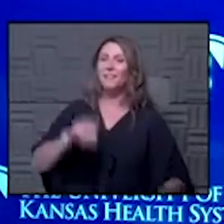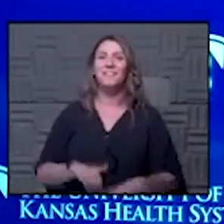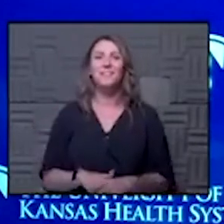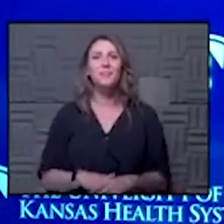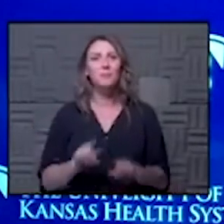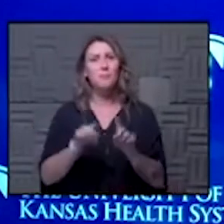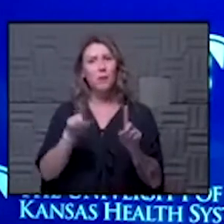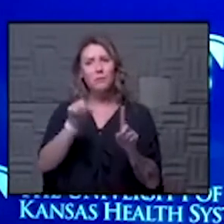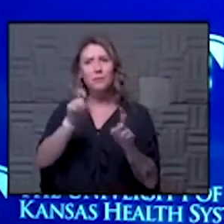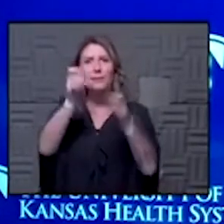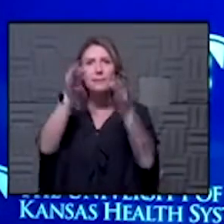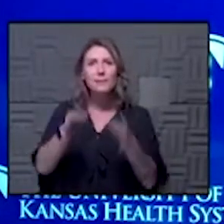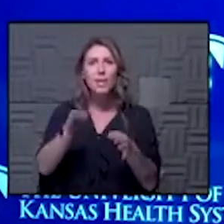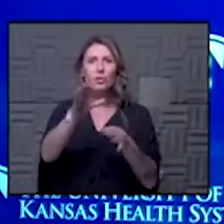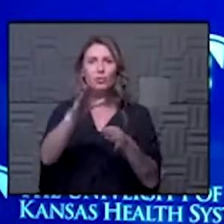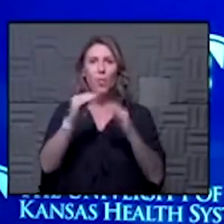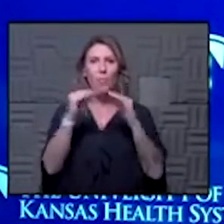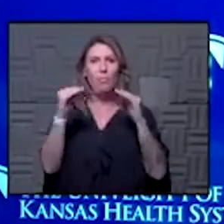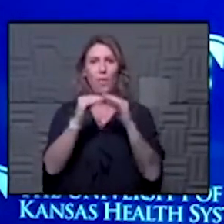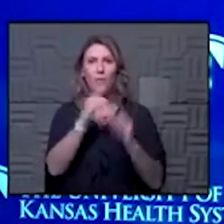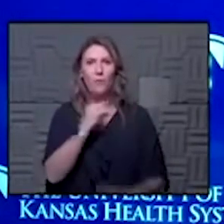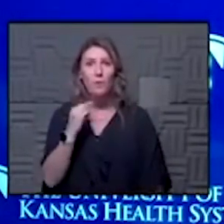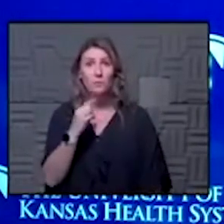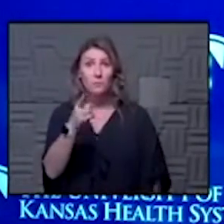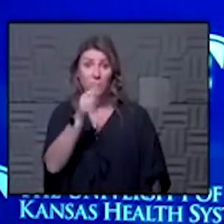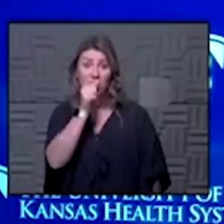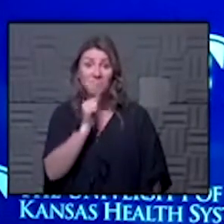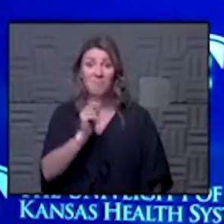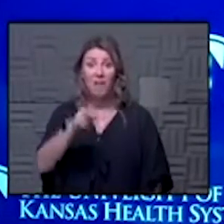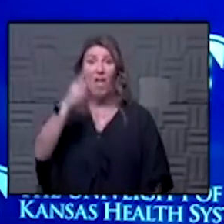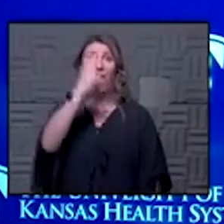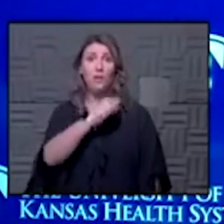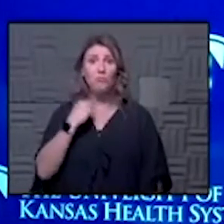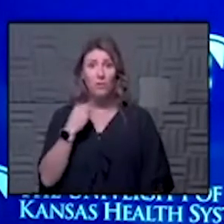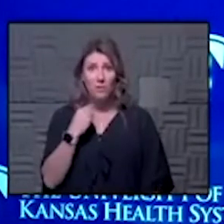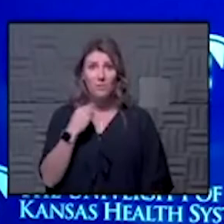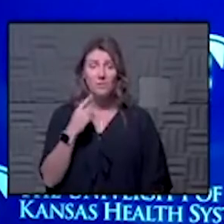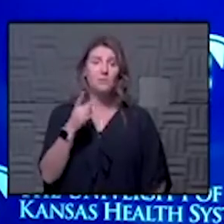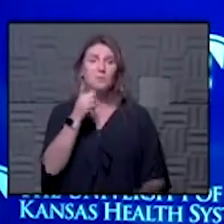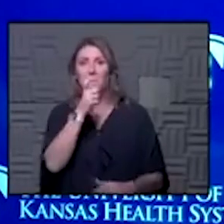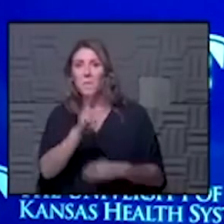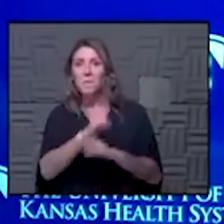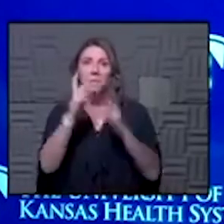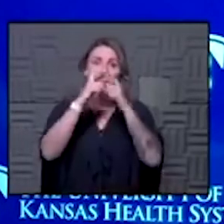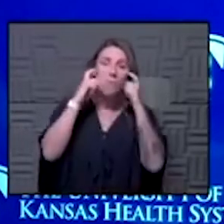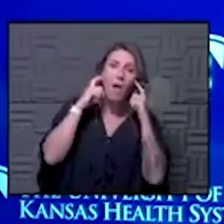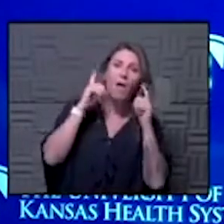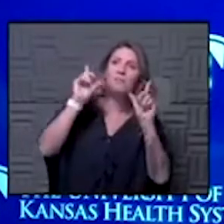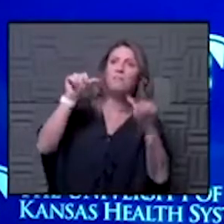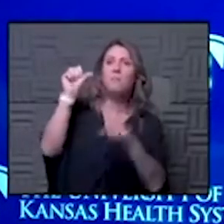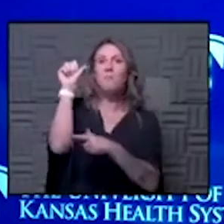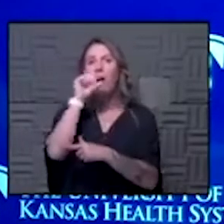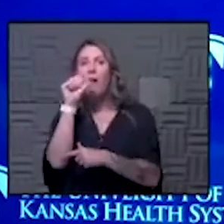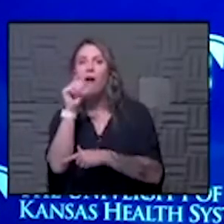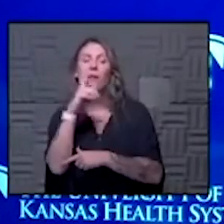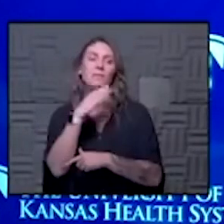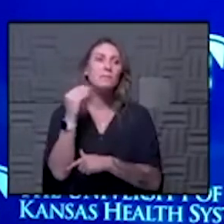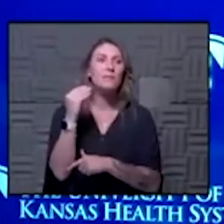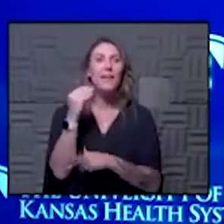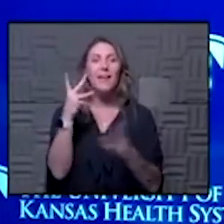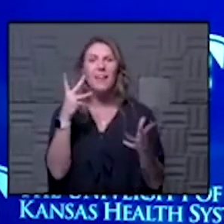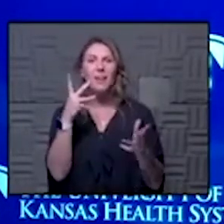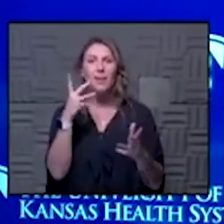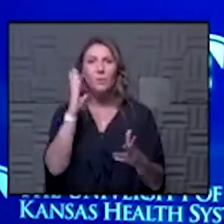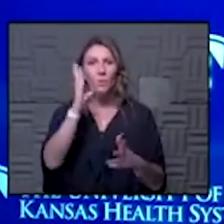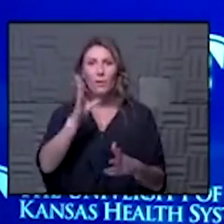you have to decide what your level of risk is are you willing to tolerate really high risk in which case you don't wear a mask you go to bars and you do things and you're really gonna